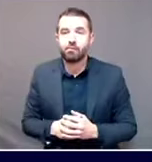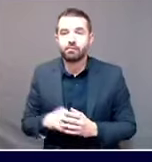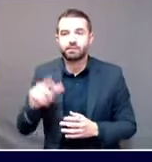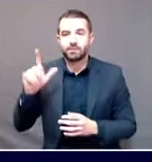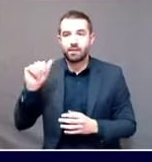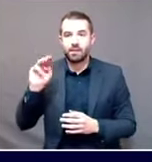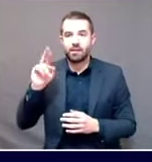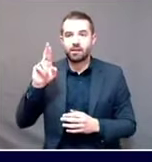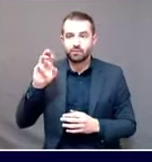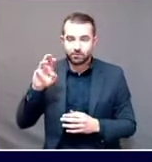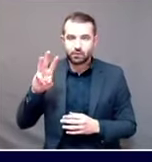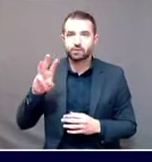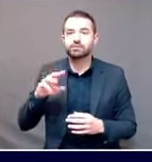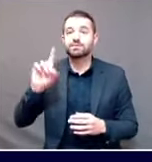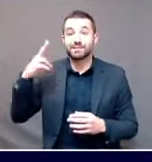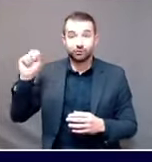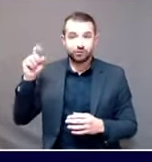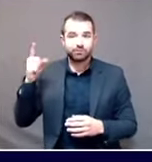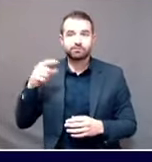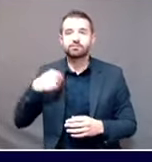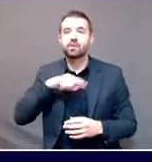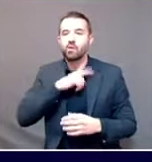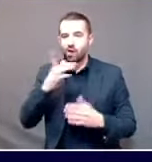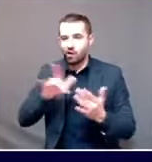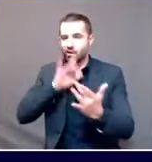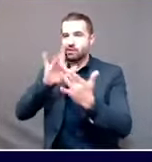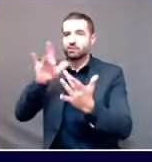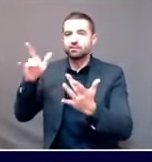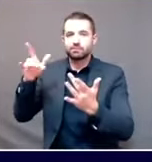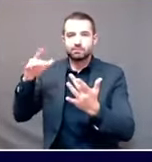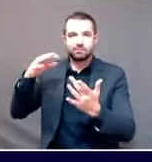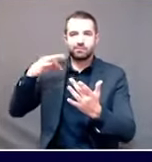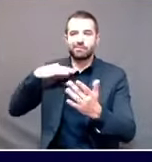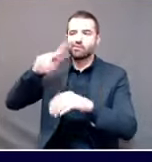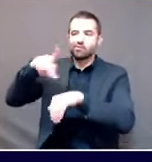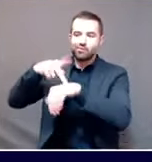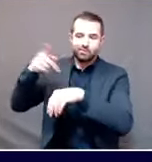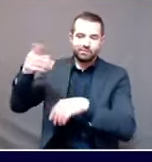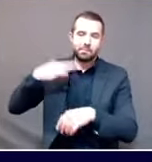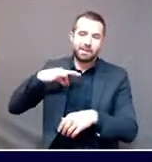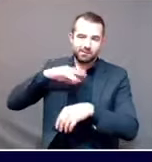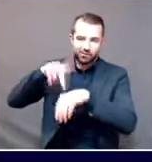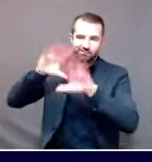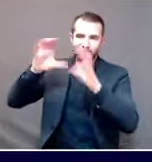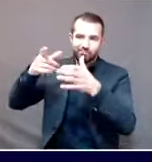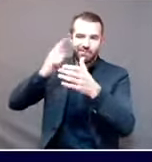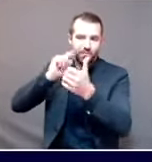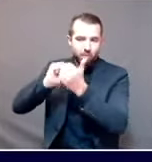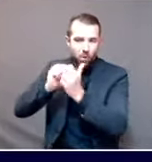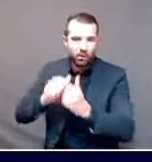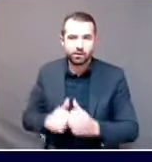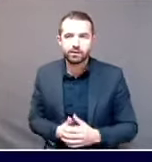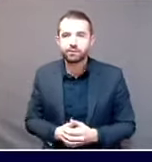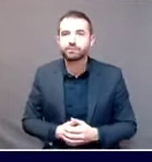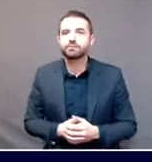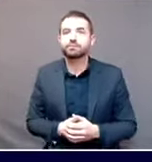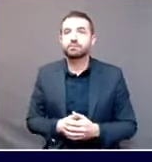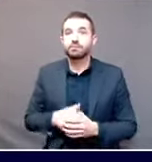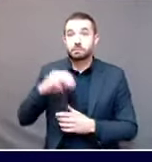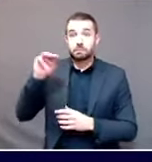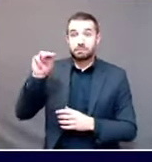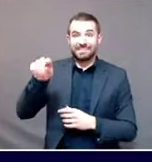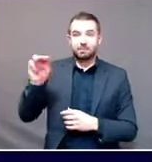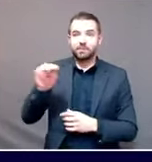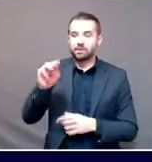sports. And our understanding is that while Monday will begin skills